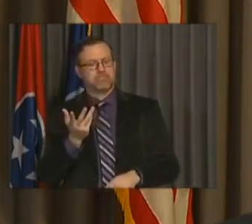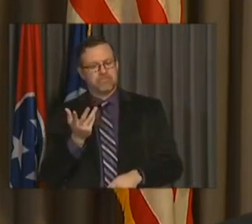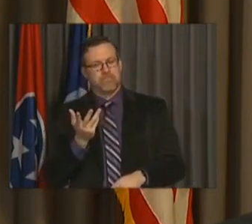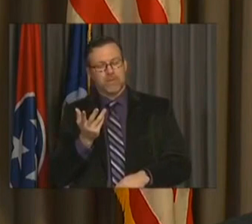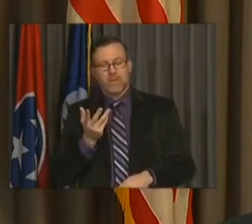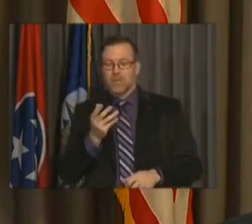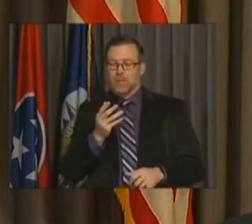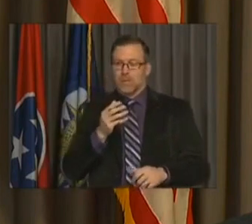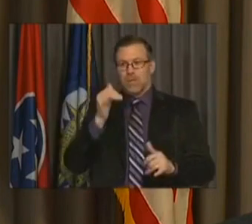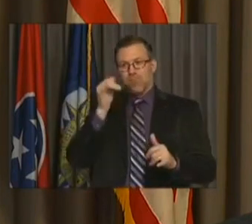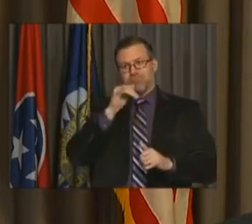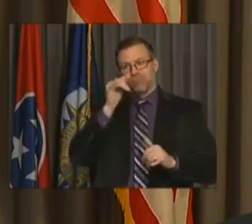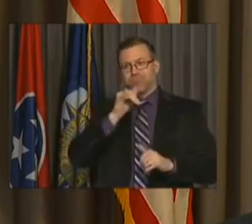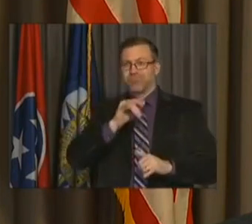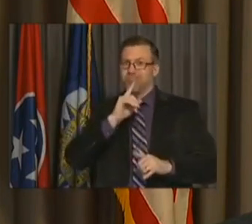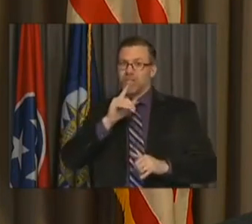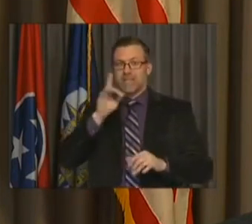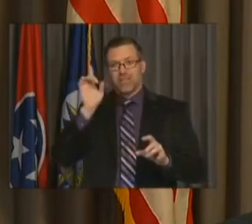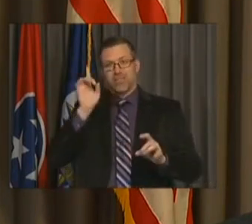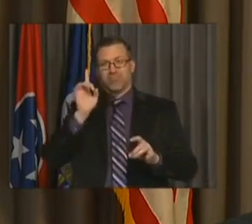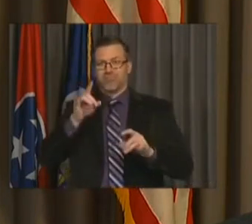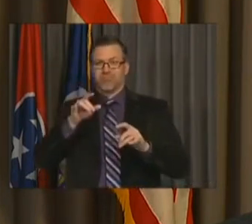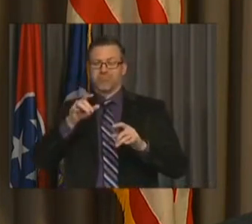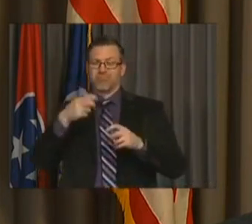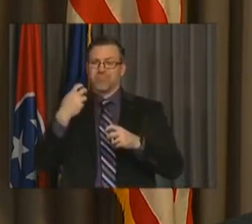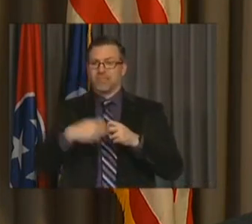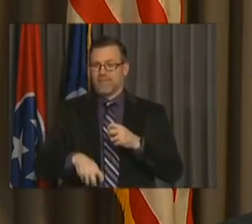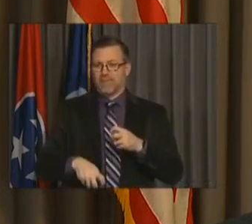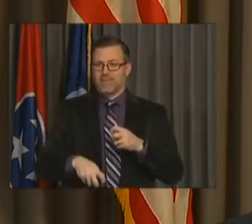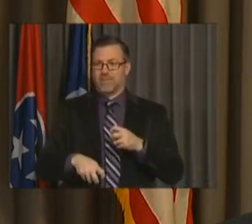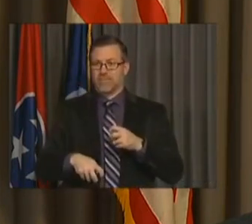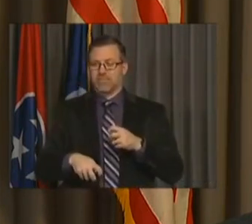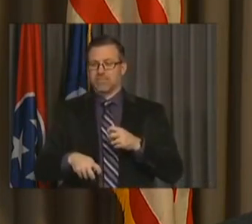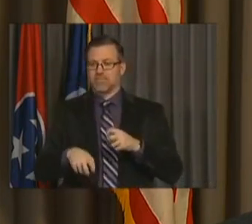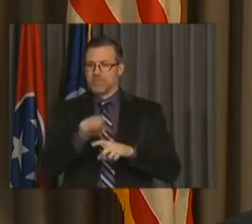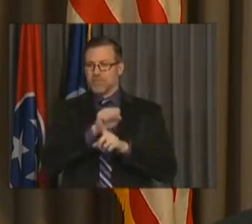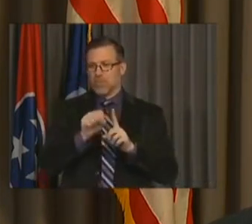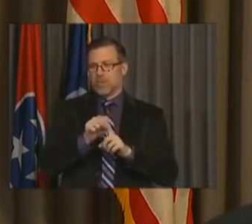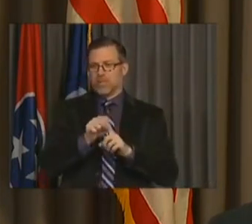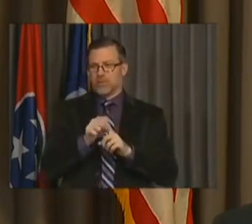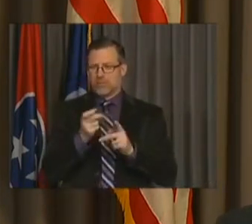extremely difficult situation to figure out this budget.